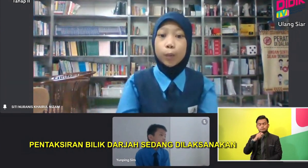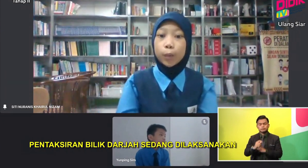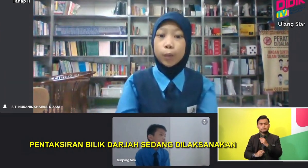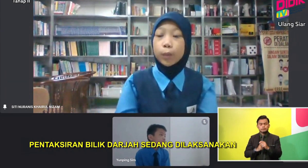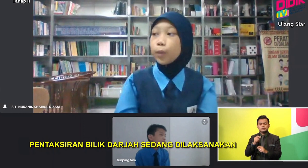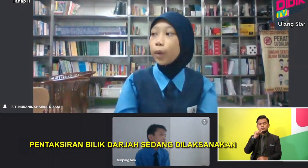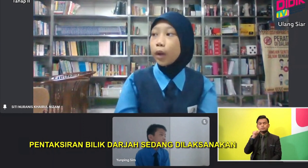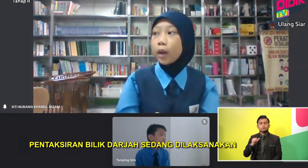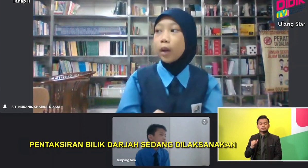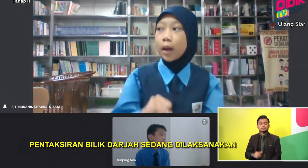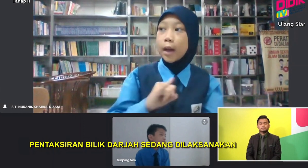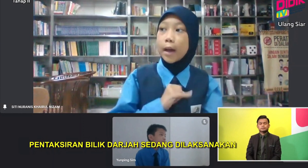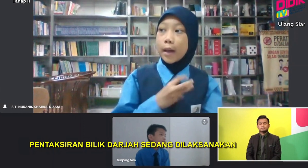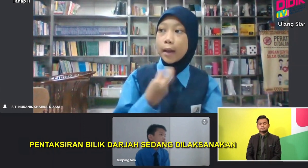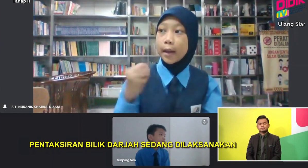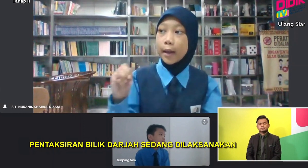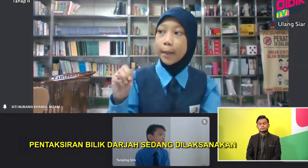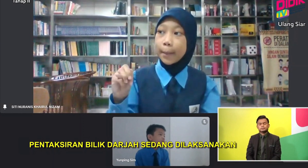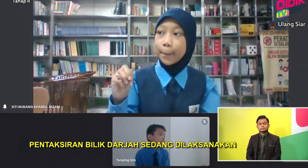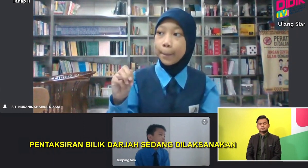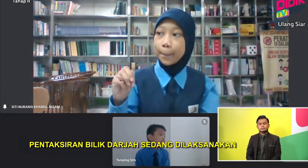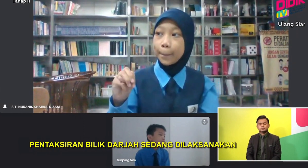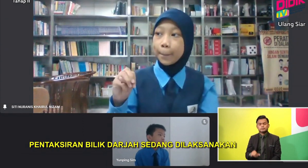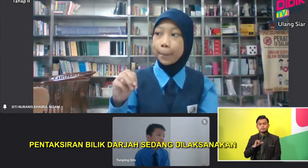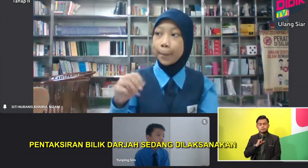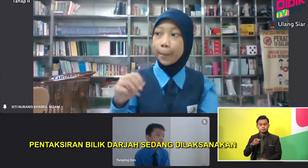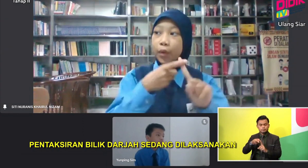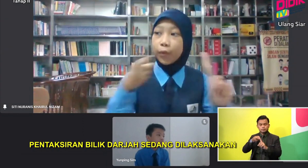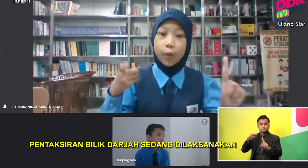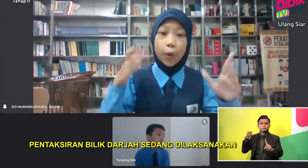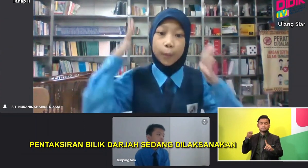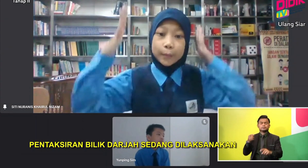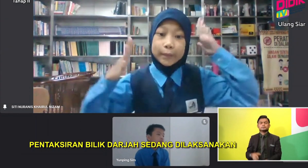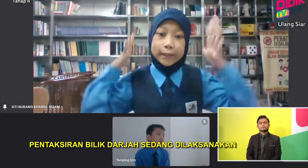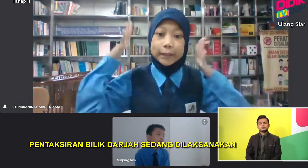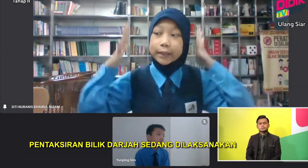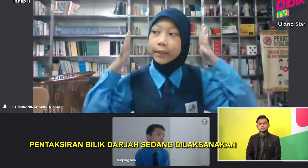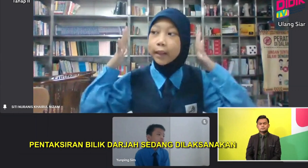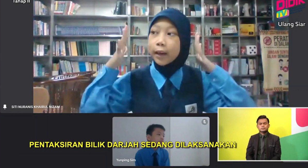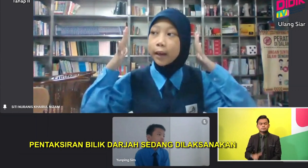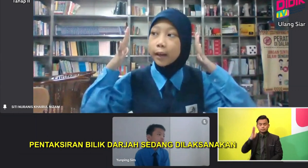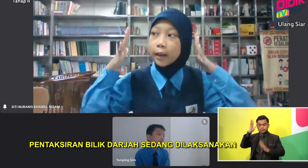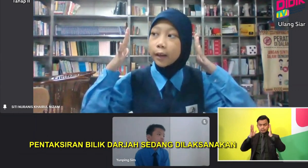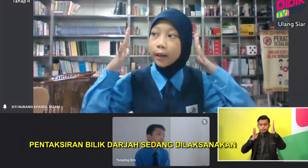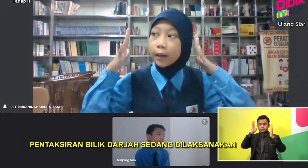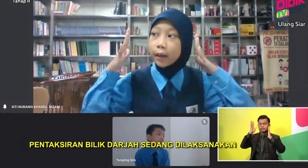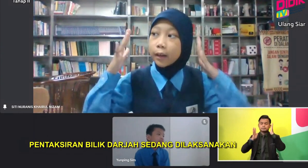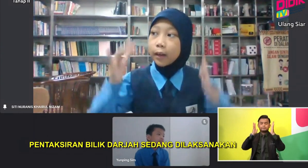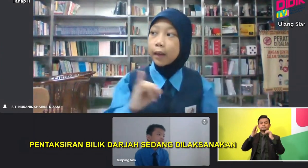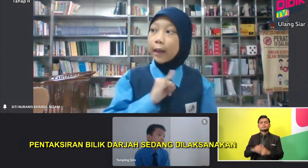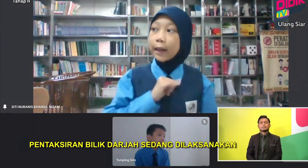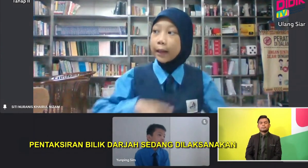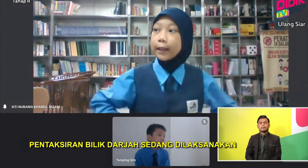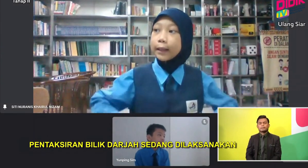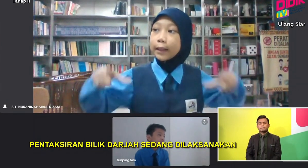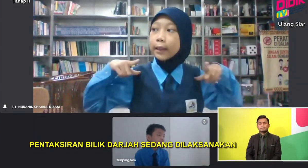Okay. I'm from Malaysia. Okay. Right.